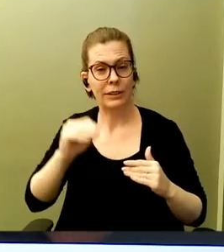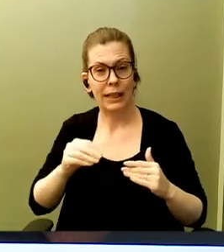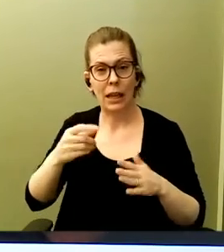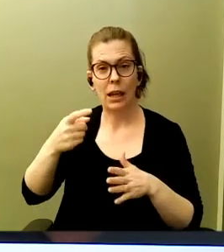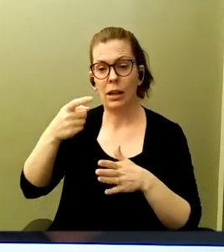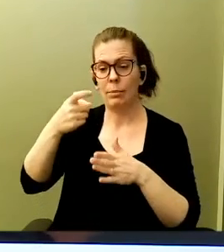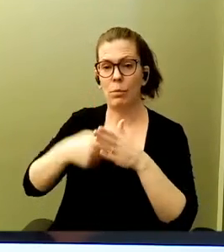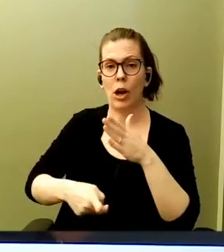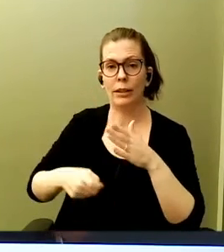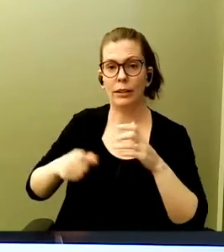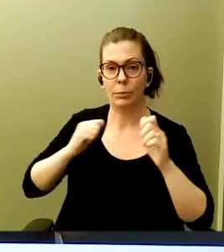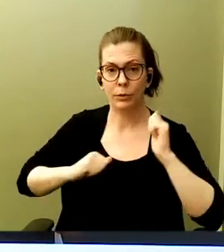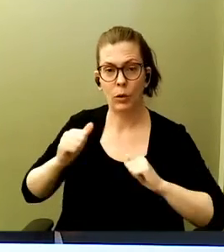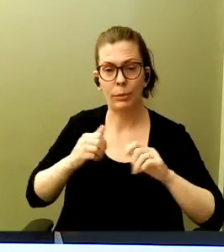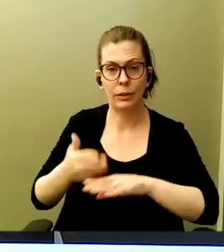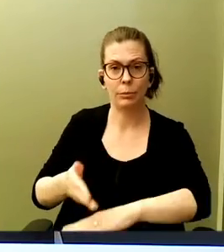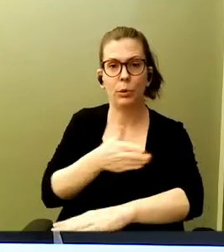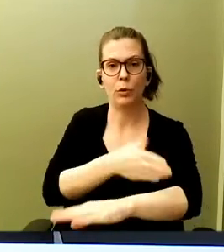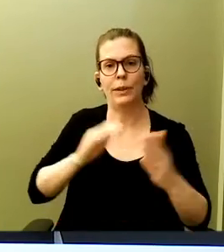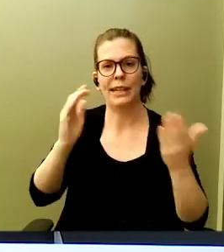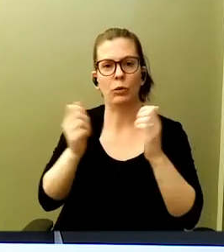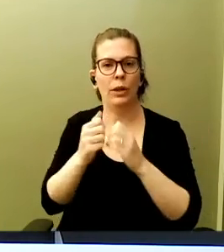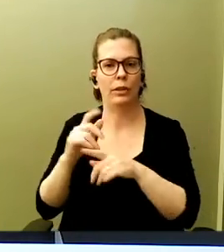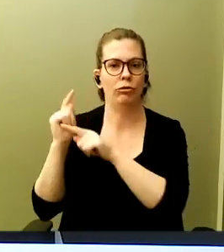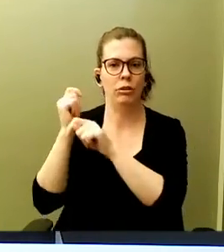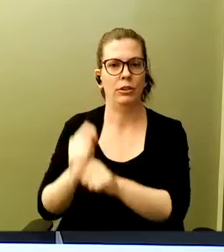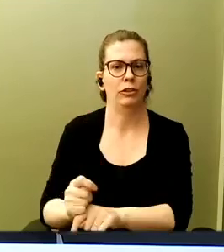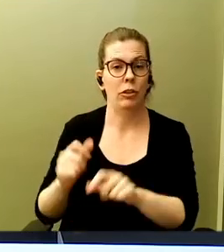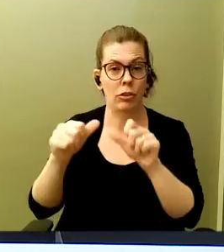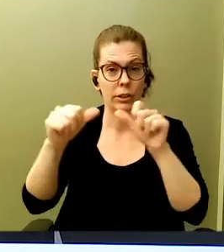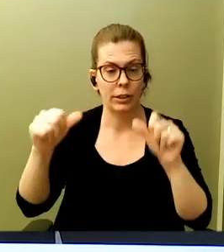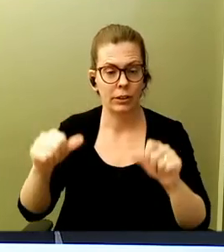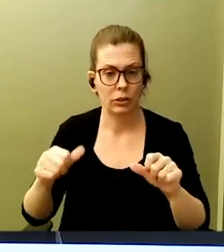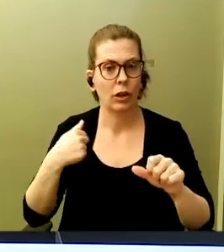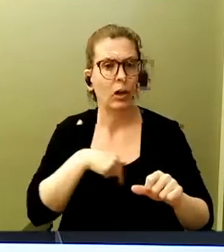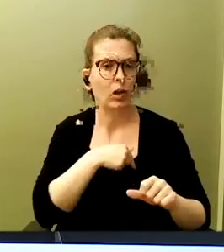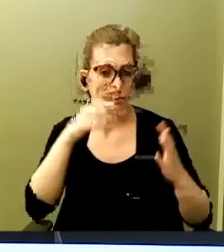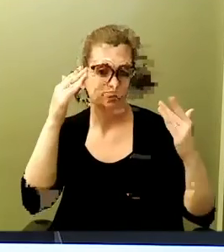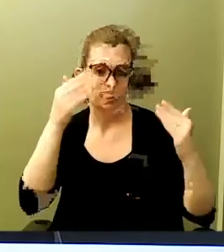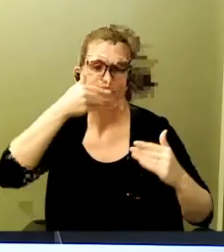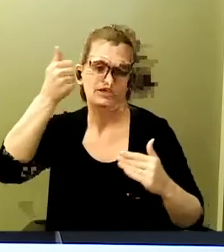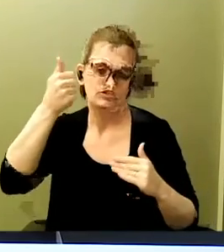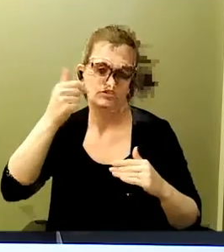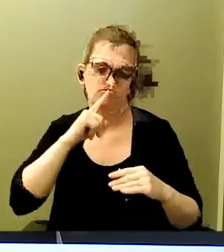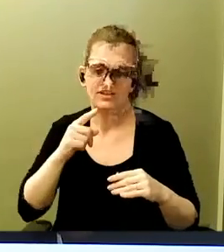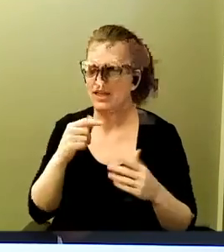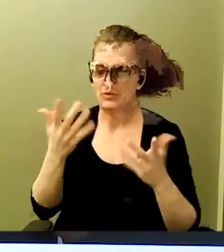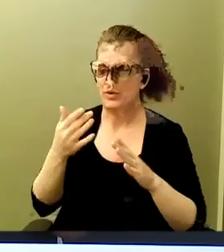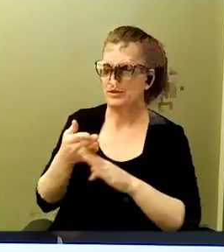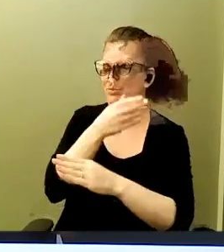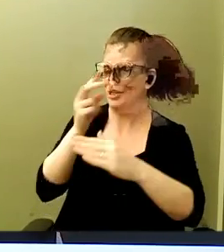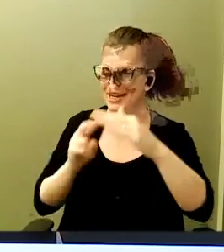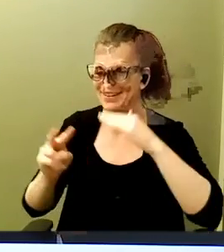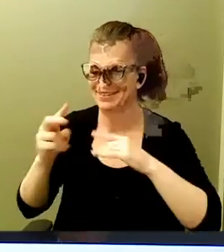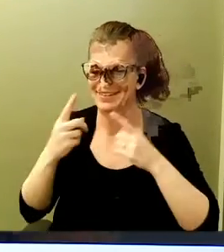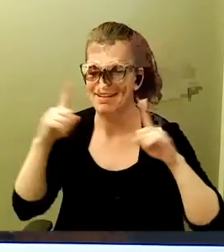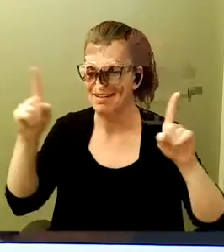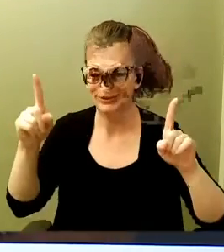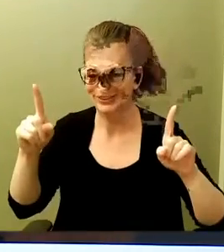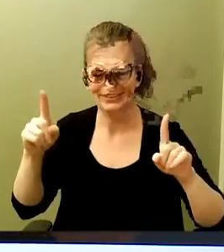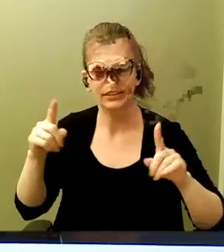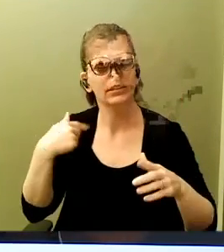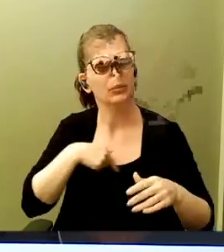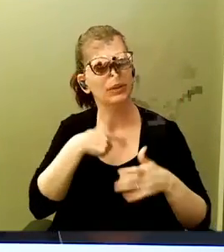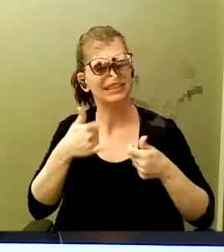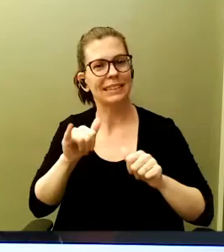traditional architectures. And we actually expect we'll do much better than that. I don't want to pre-announce what that might be because we still have some work to do. But we're excited